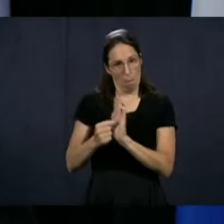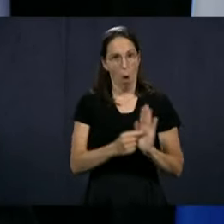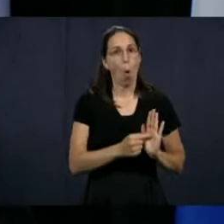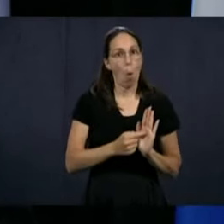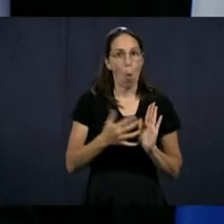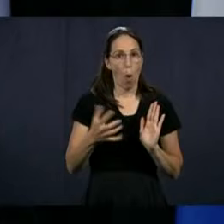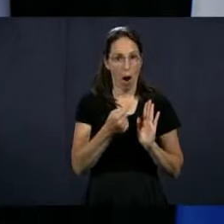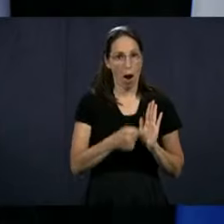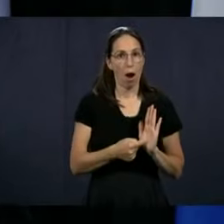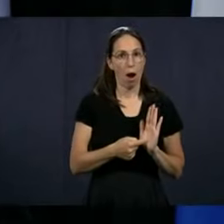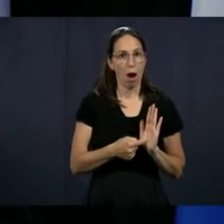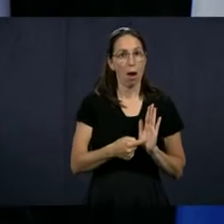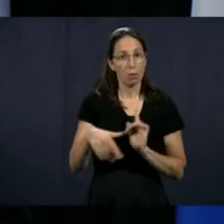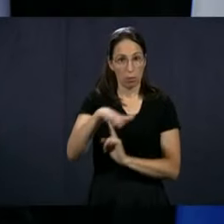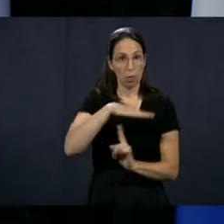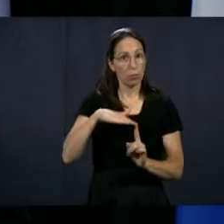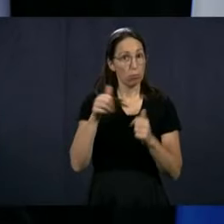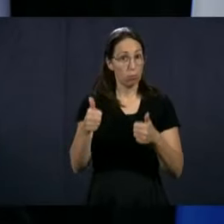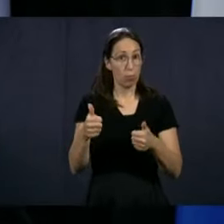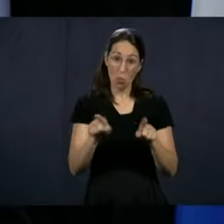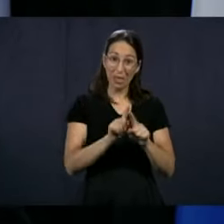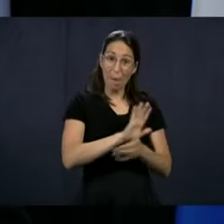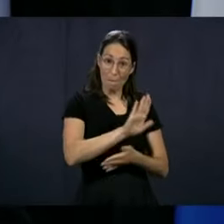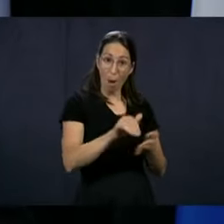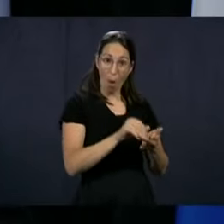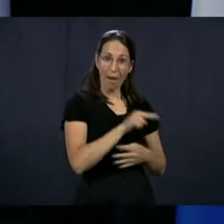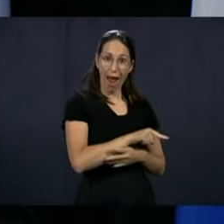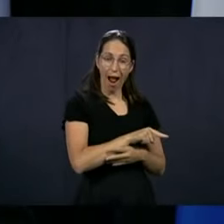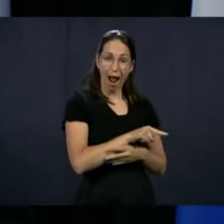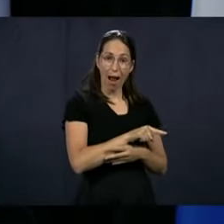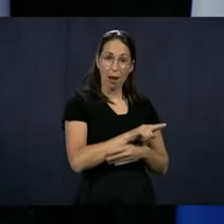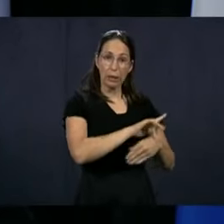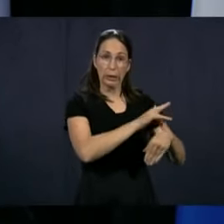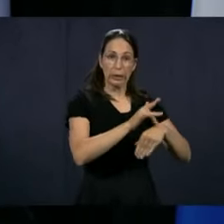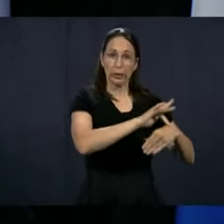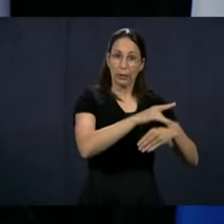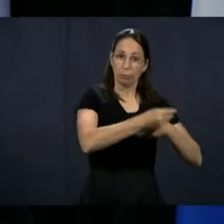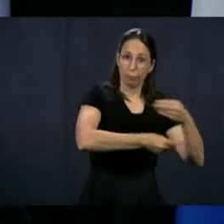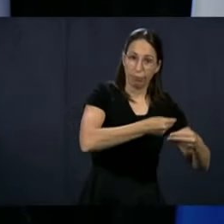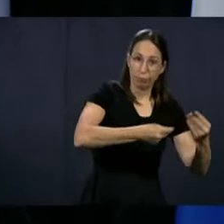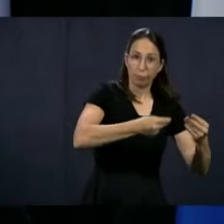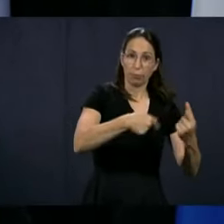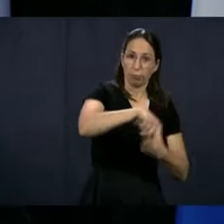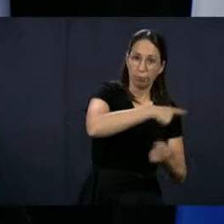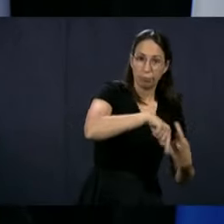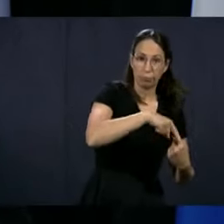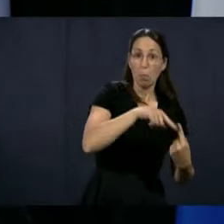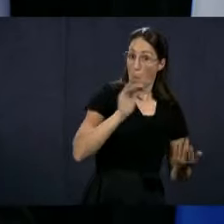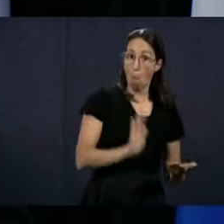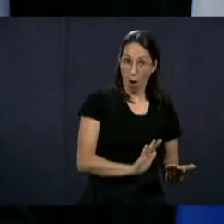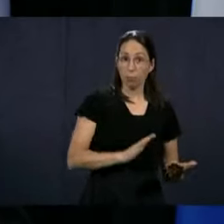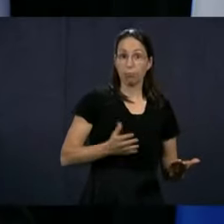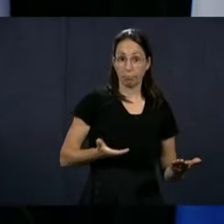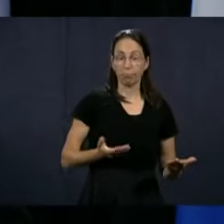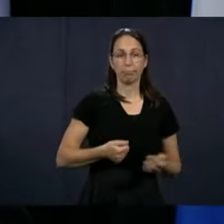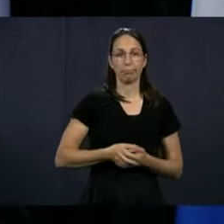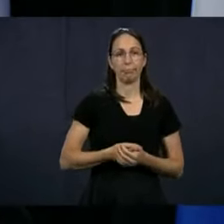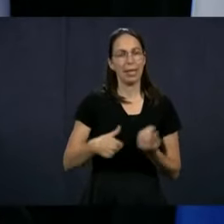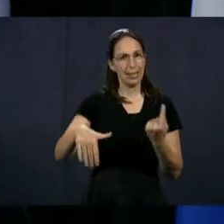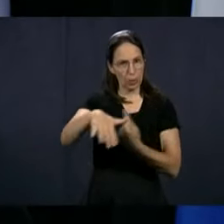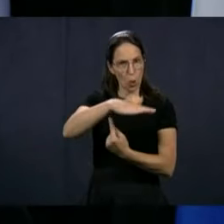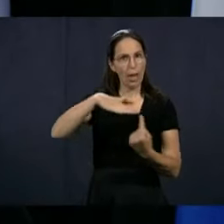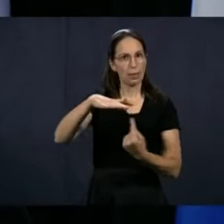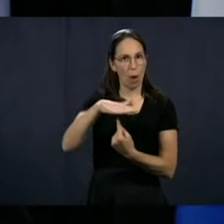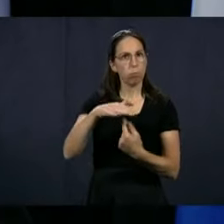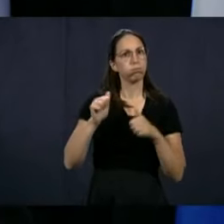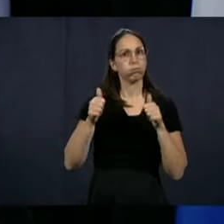to show you that things are going pretty well. Even in Montreal, community transmission is not